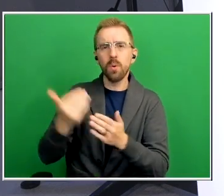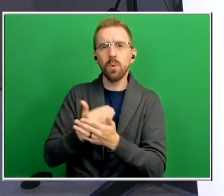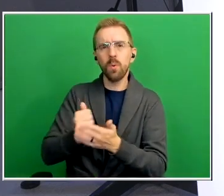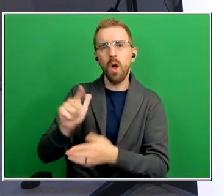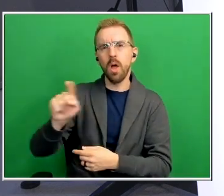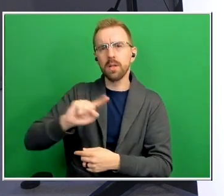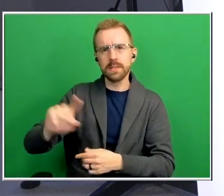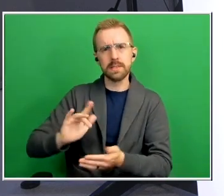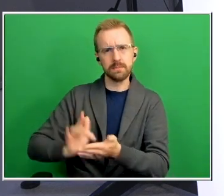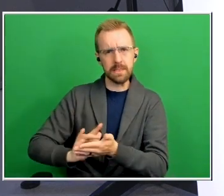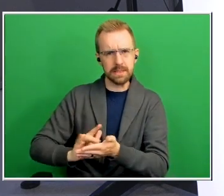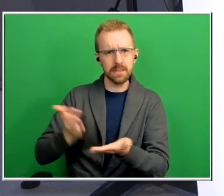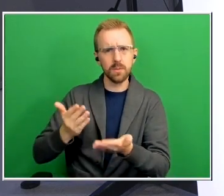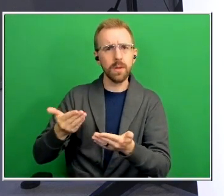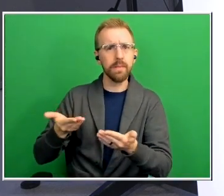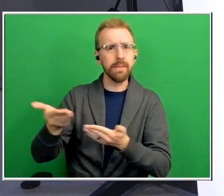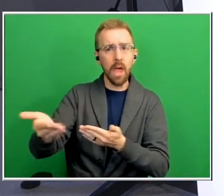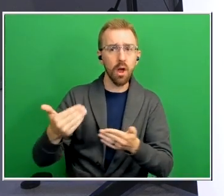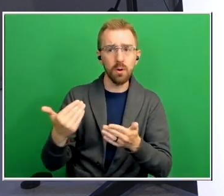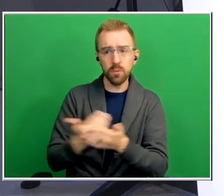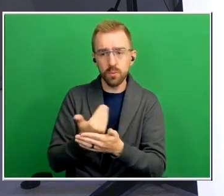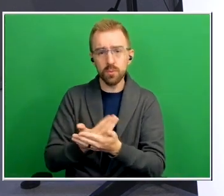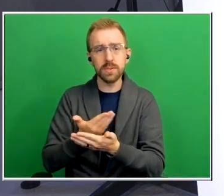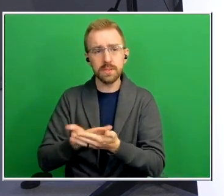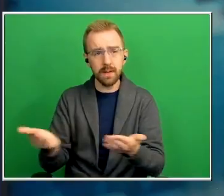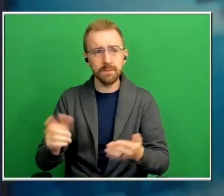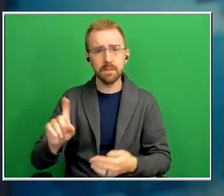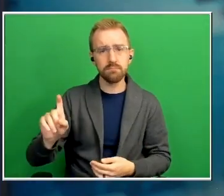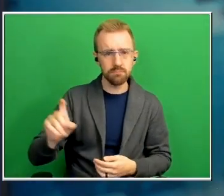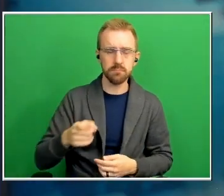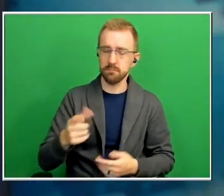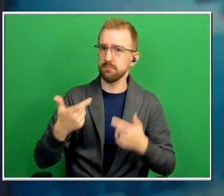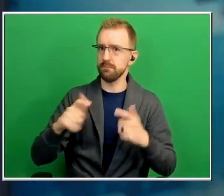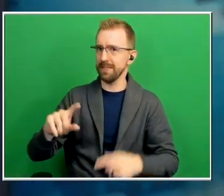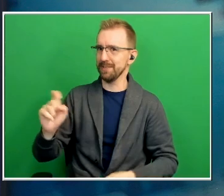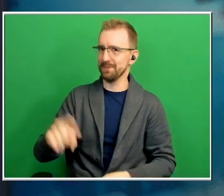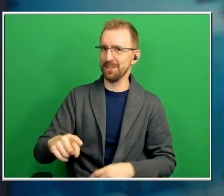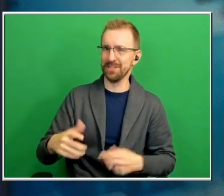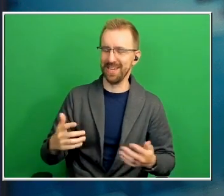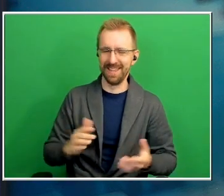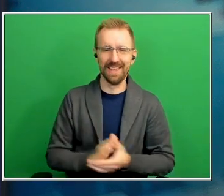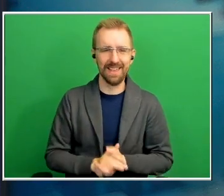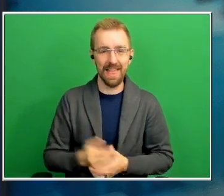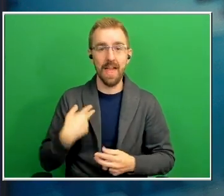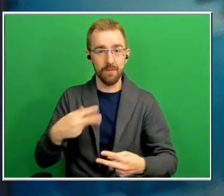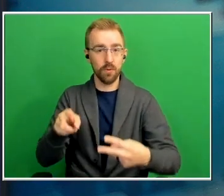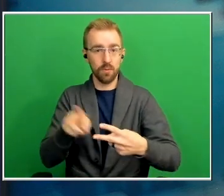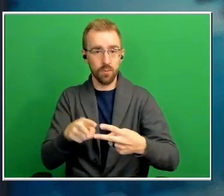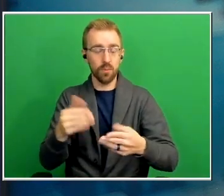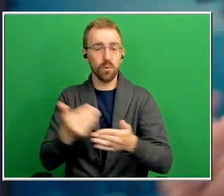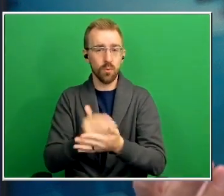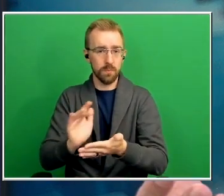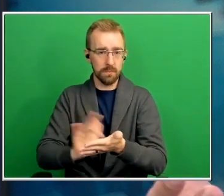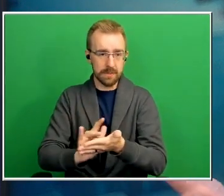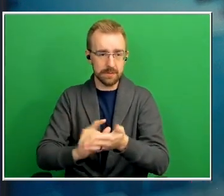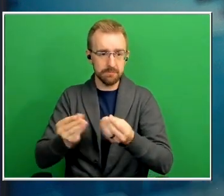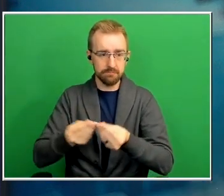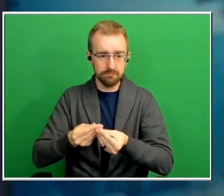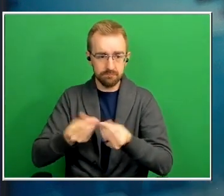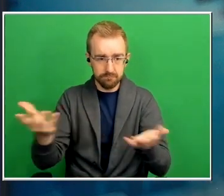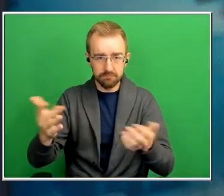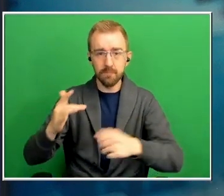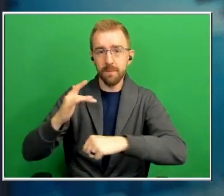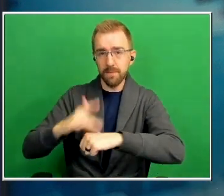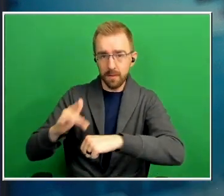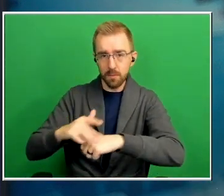horizon okay well that's a big question let's get after it there's two new drugs that are out and available that we're prescribing now